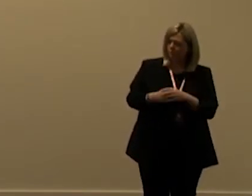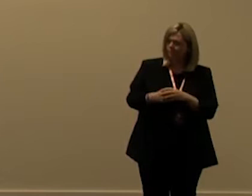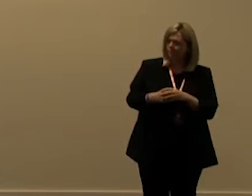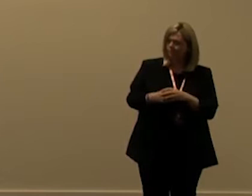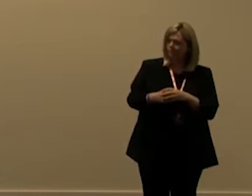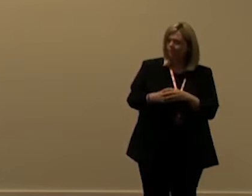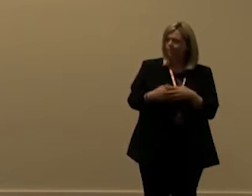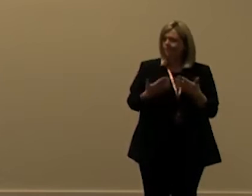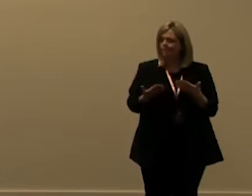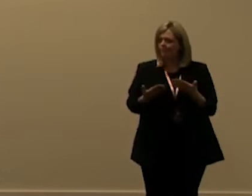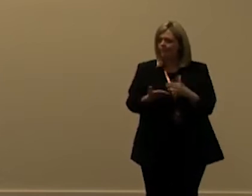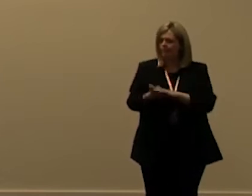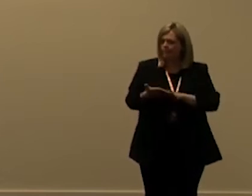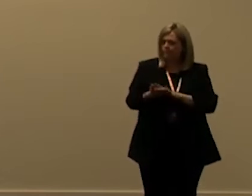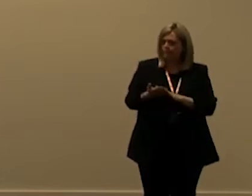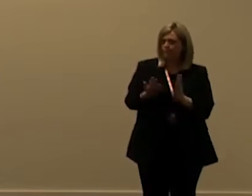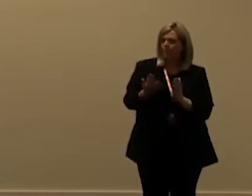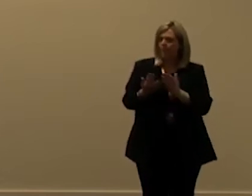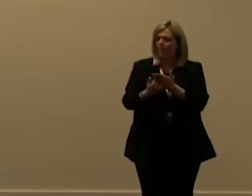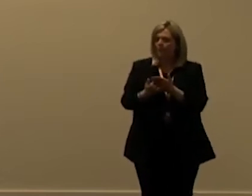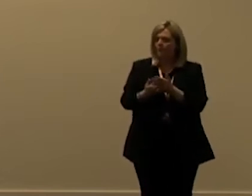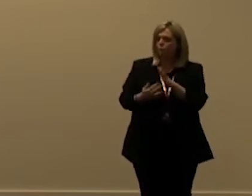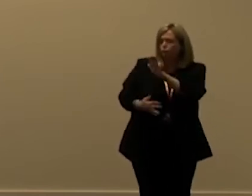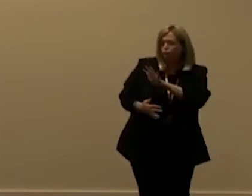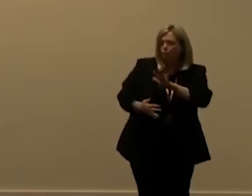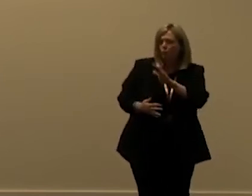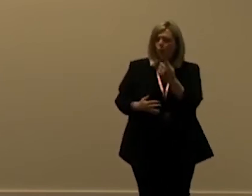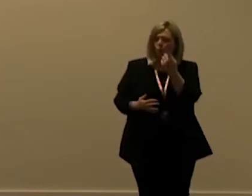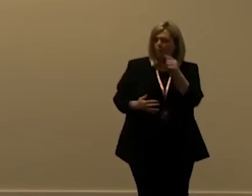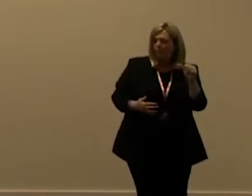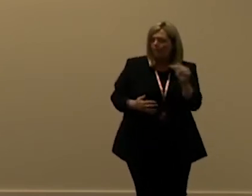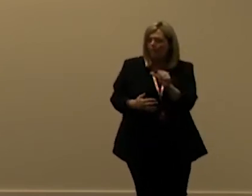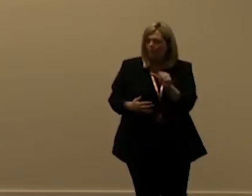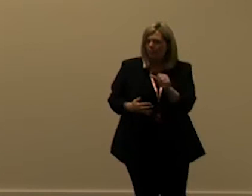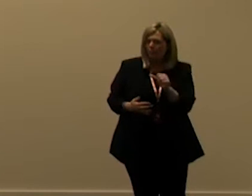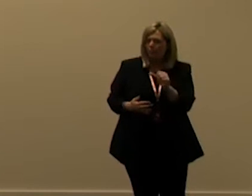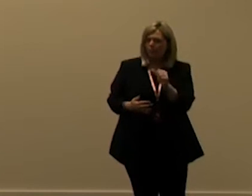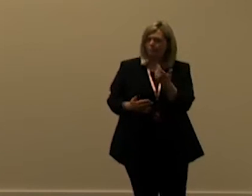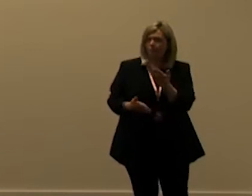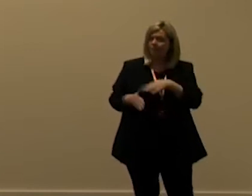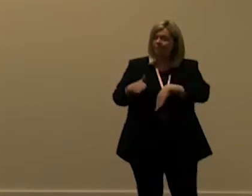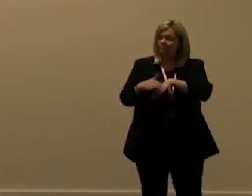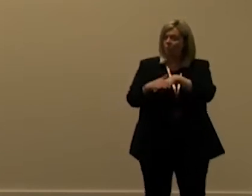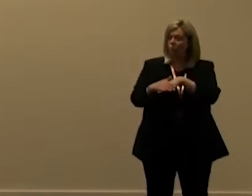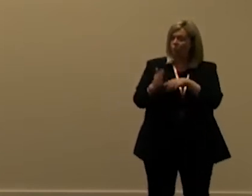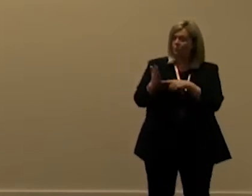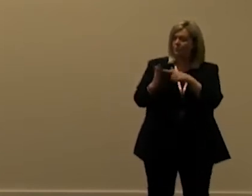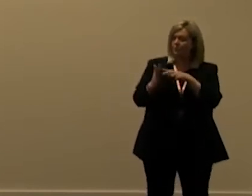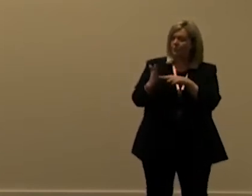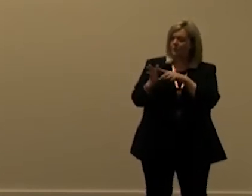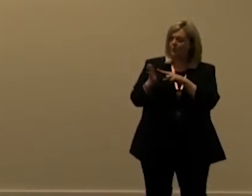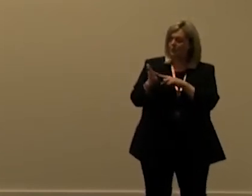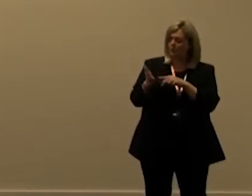then you will get you will you you have access to about a million api calls totally on the entire tenant for all instances